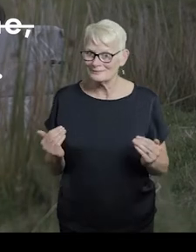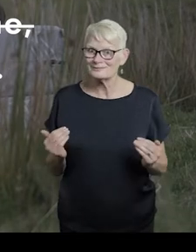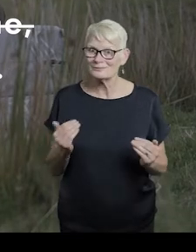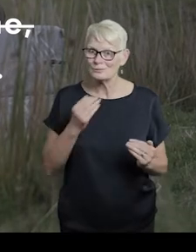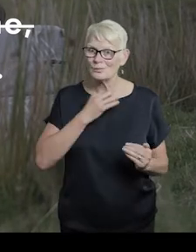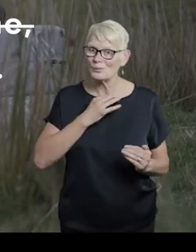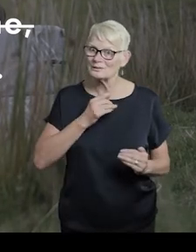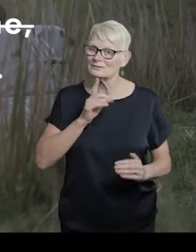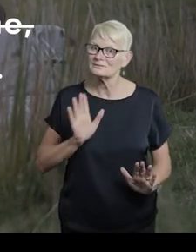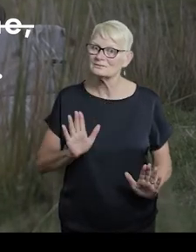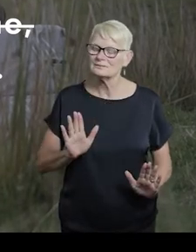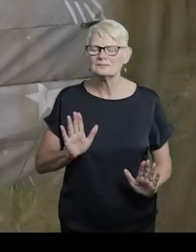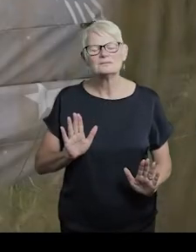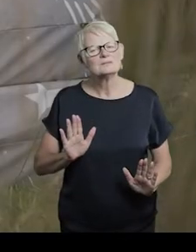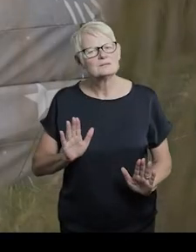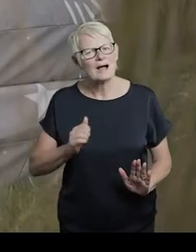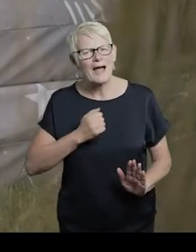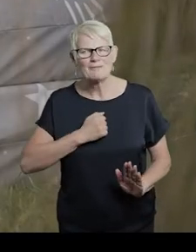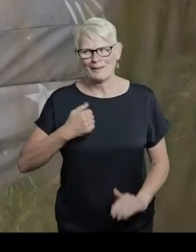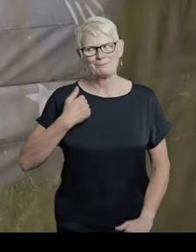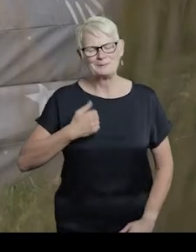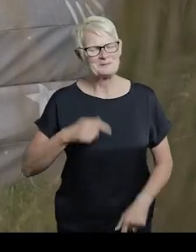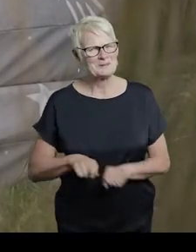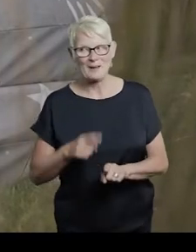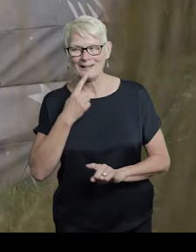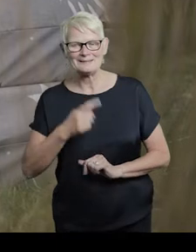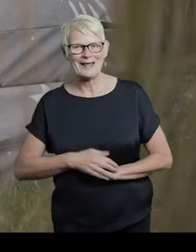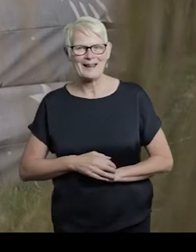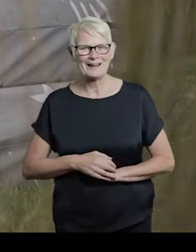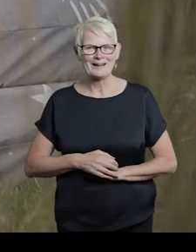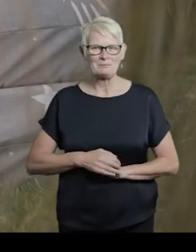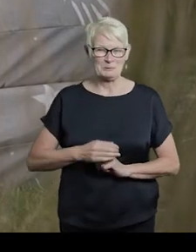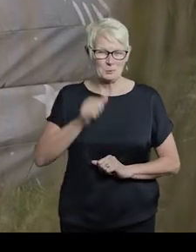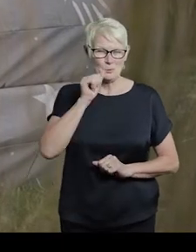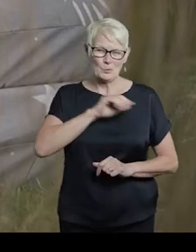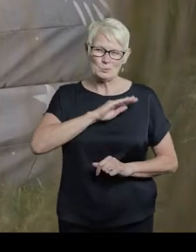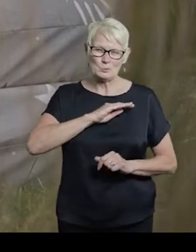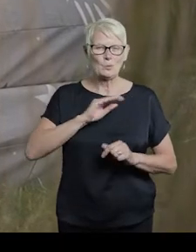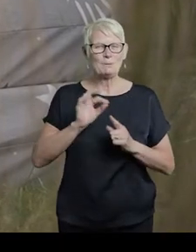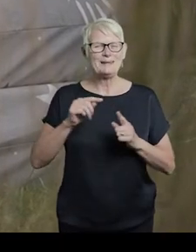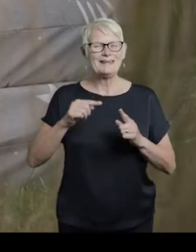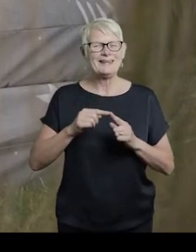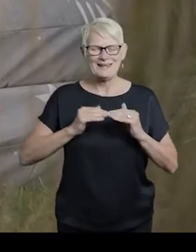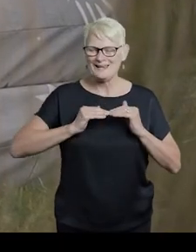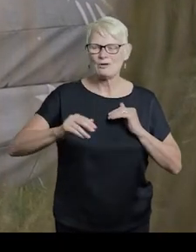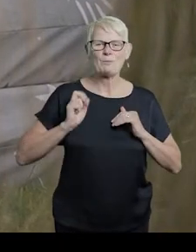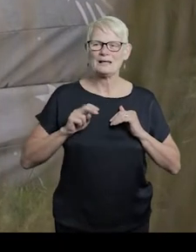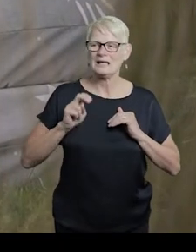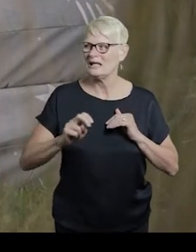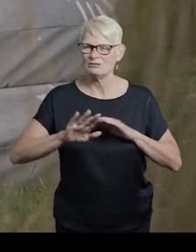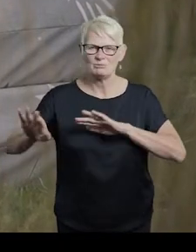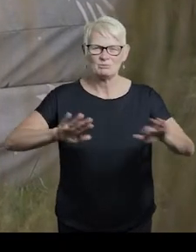water. I say I have my period too. Cross the hall with the P.E. torture